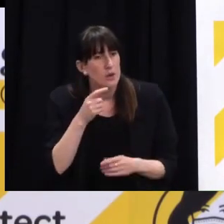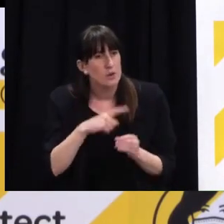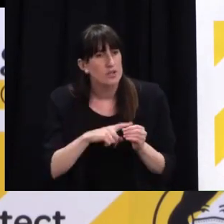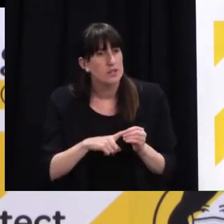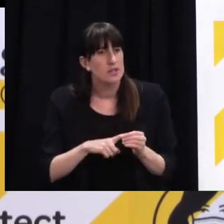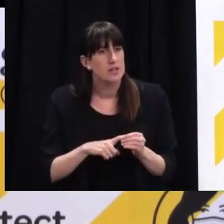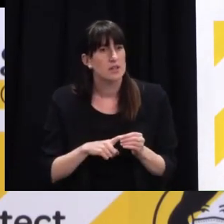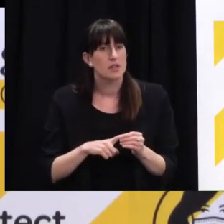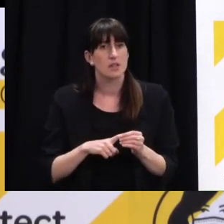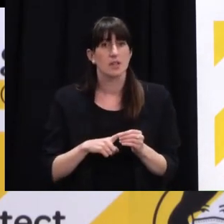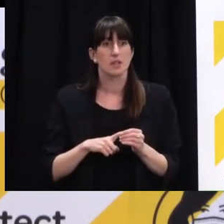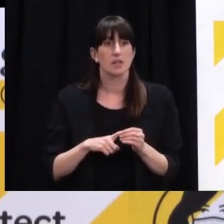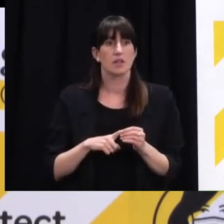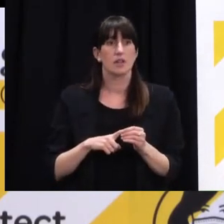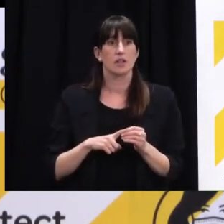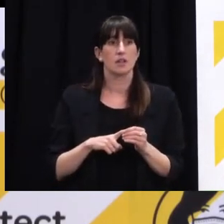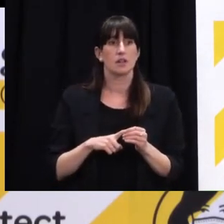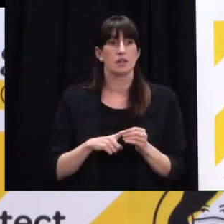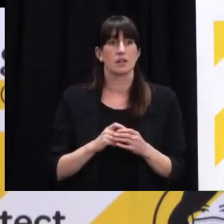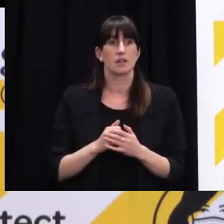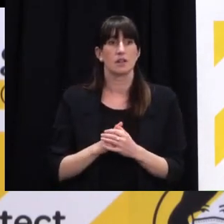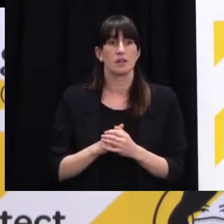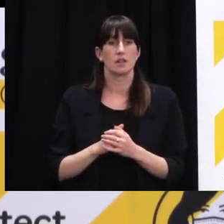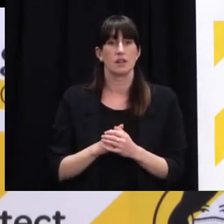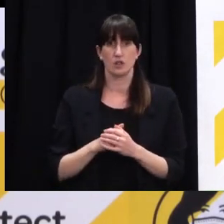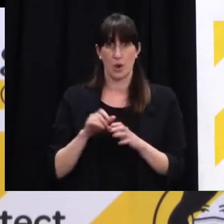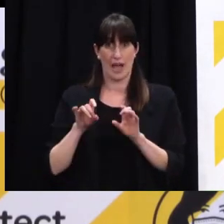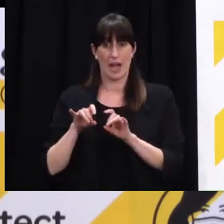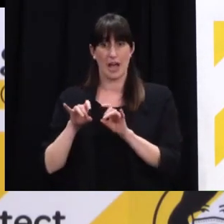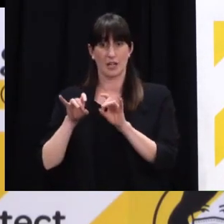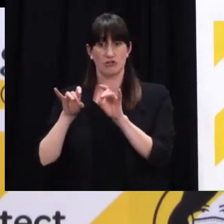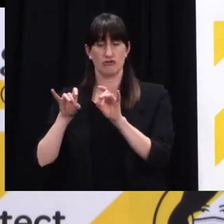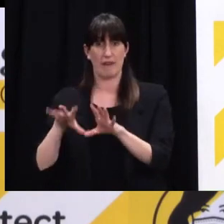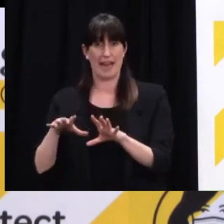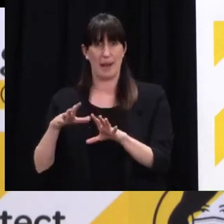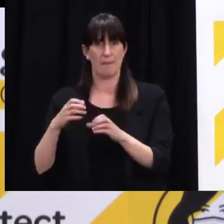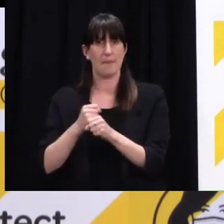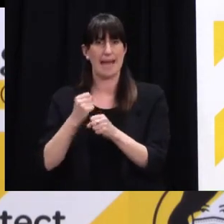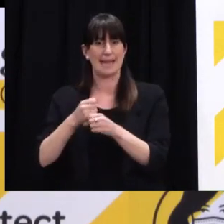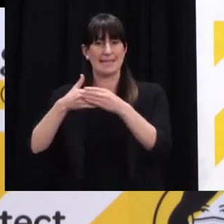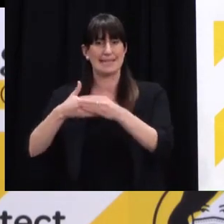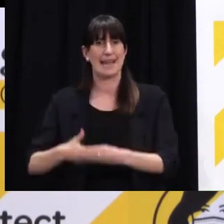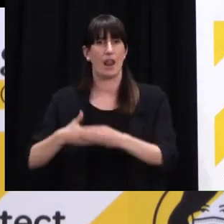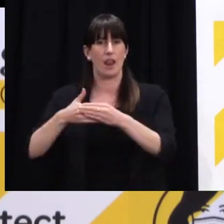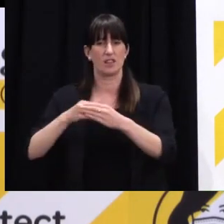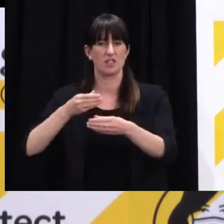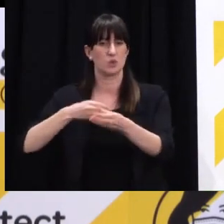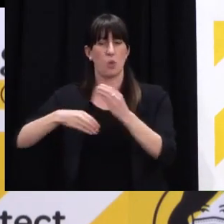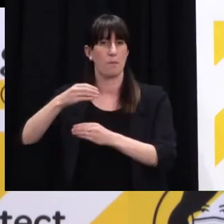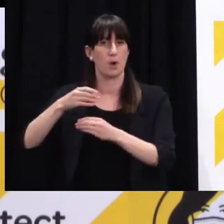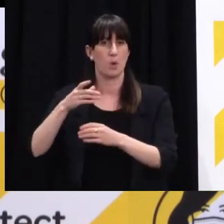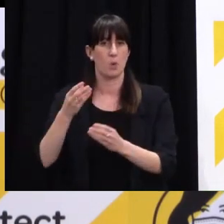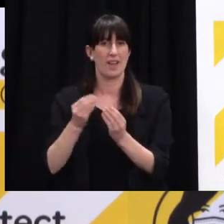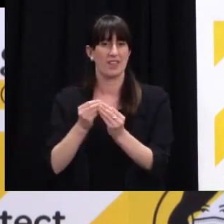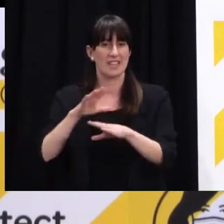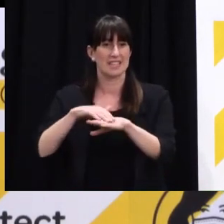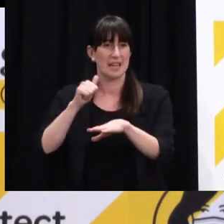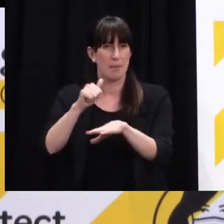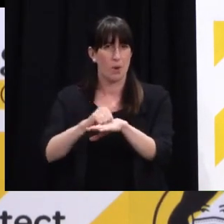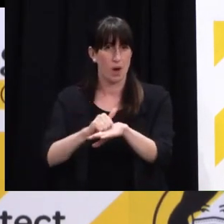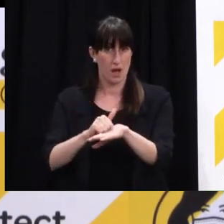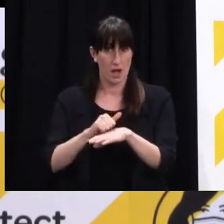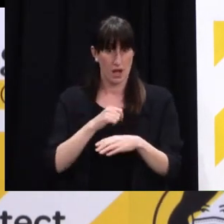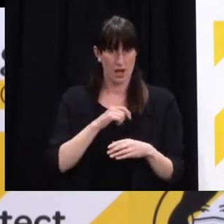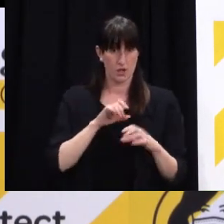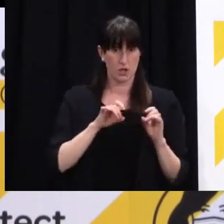you in the mix previously for the vaccine that Australia ended up spotting with? I couldn't say definitively. It's fair to say that